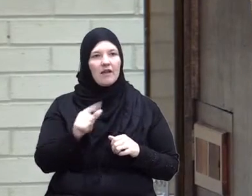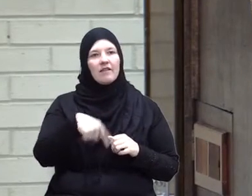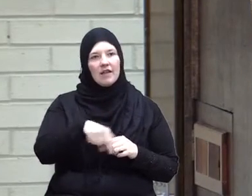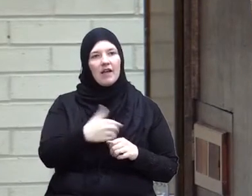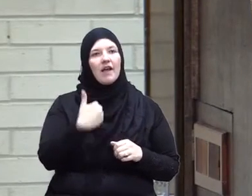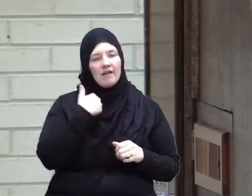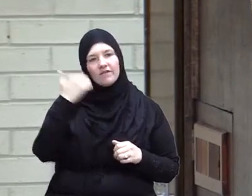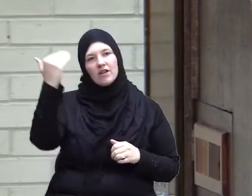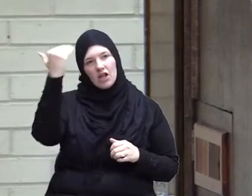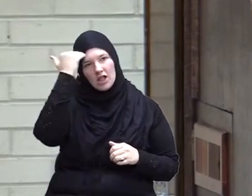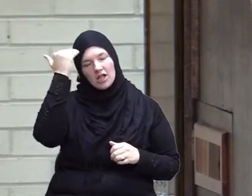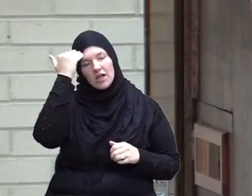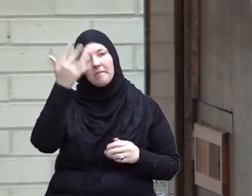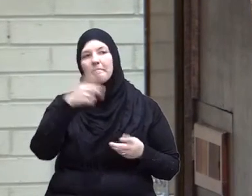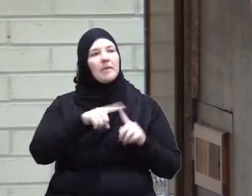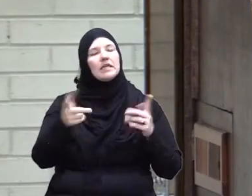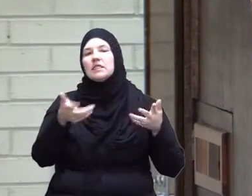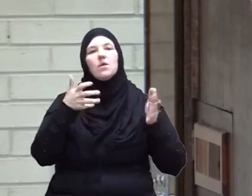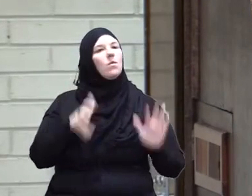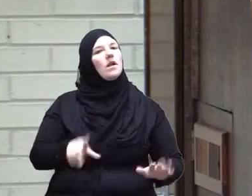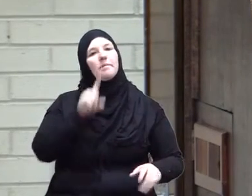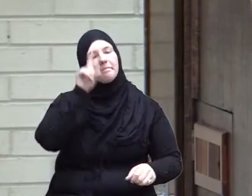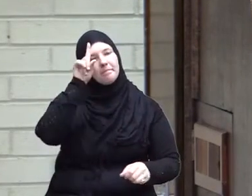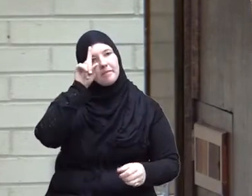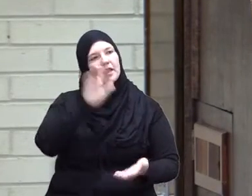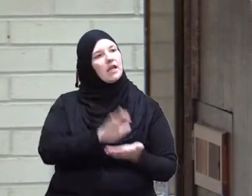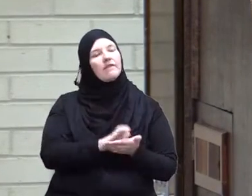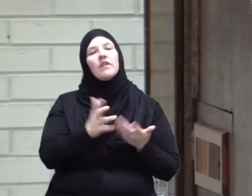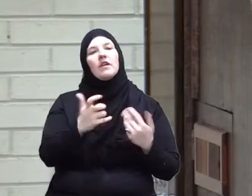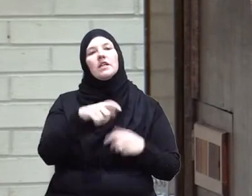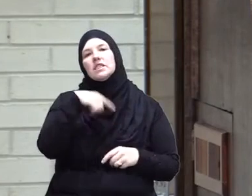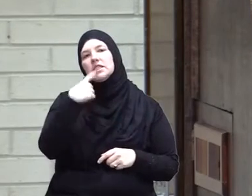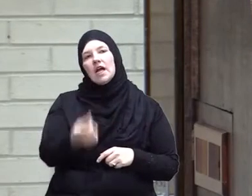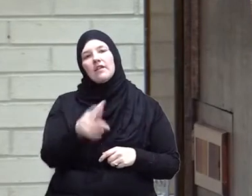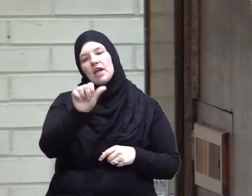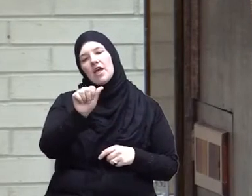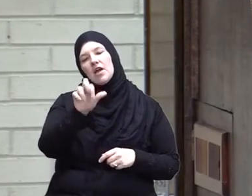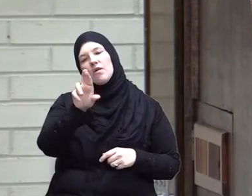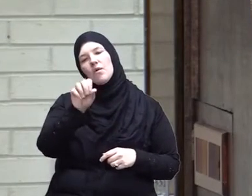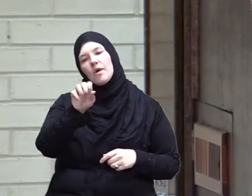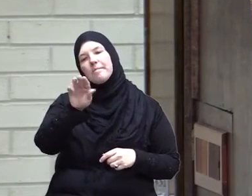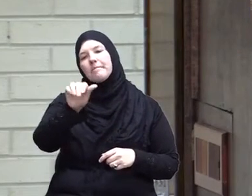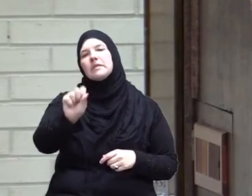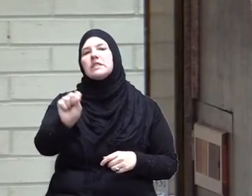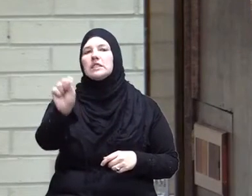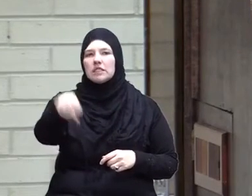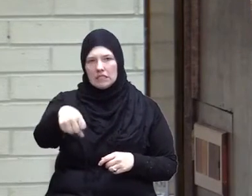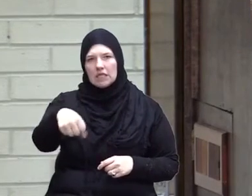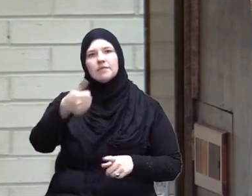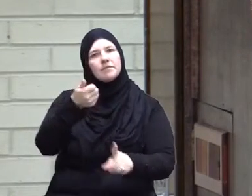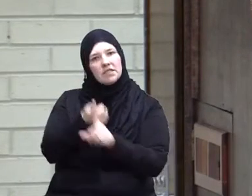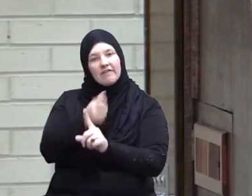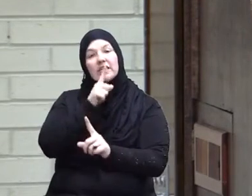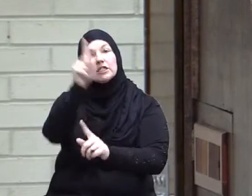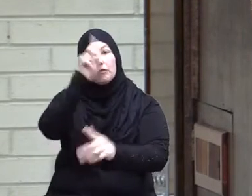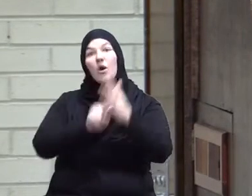but they didn't want to believe they would tell the Arabs yes he is a prophet